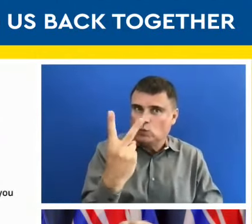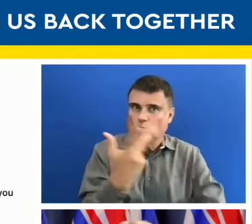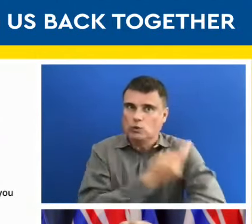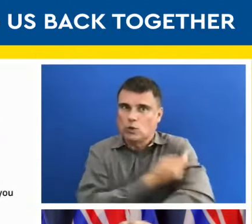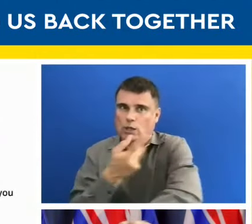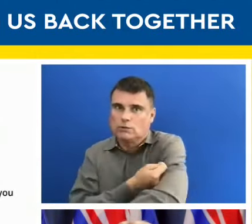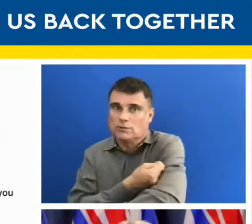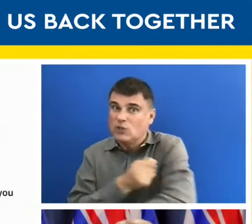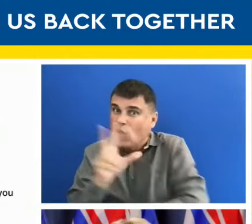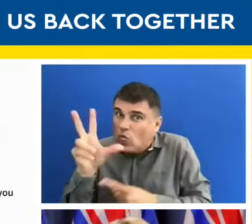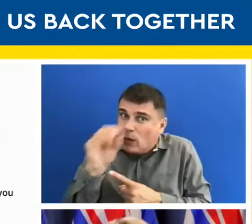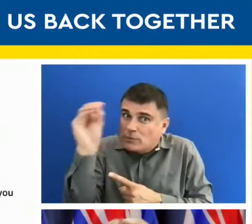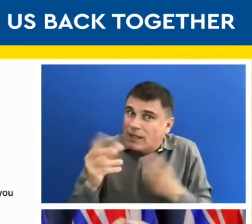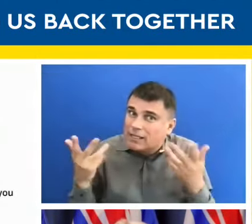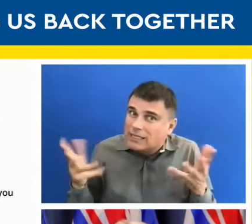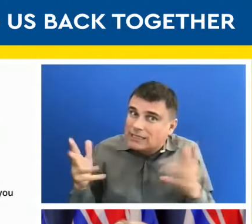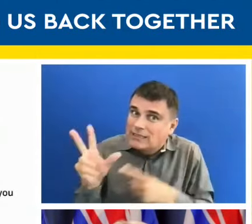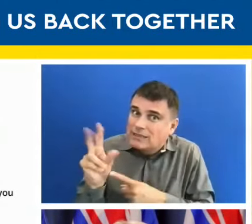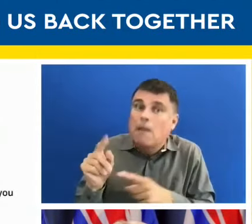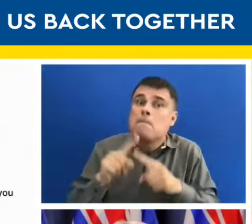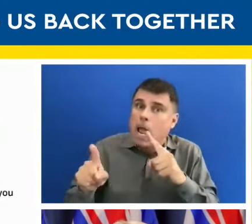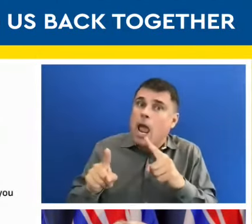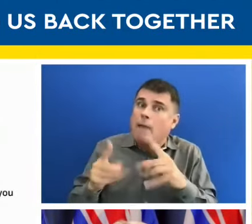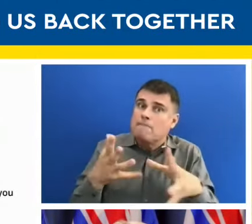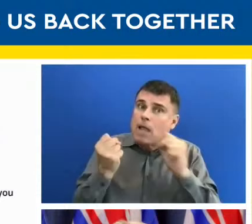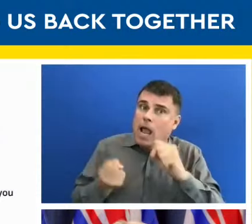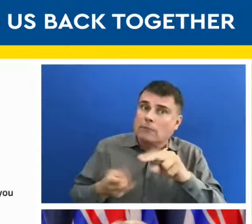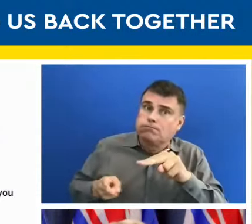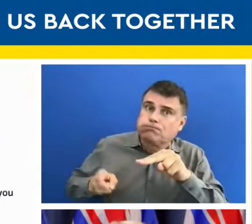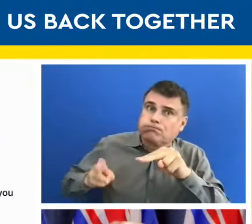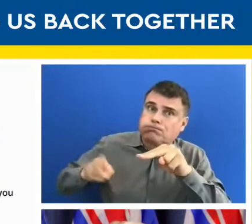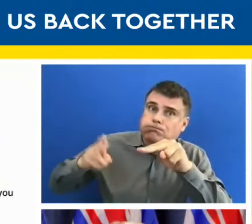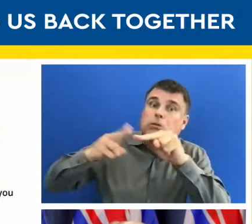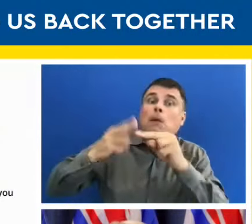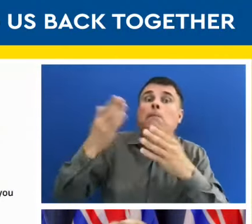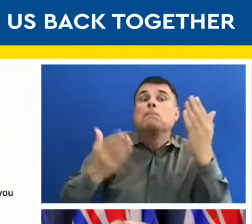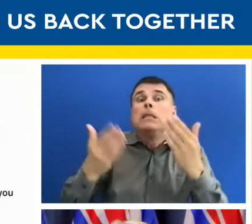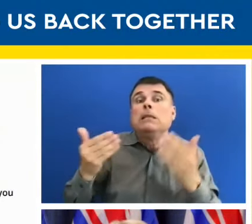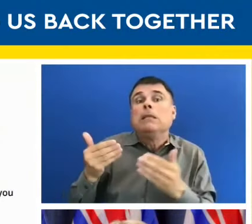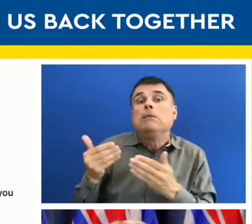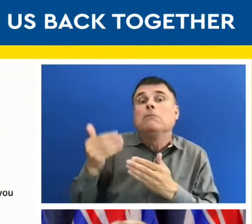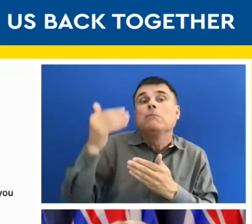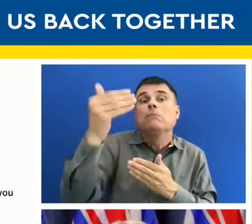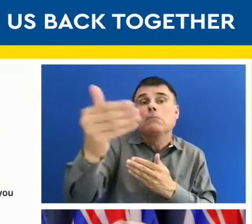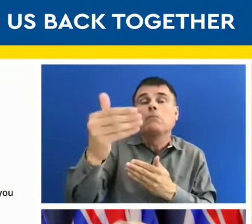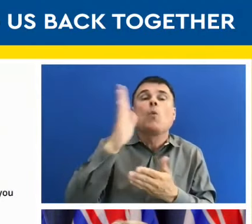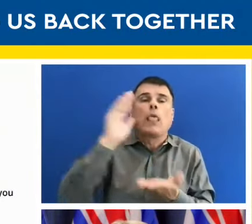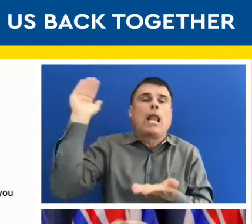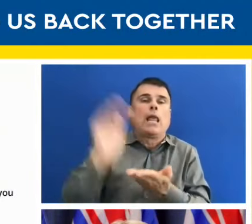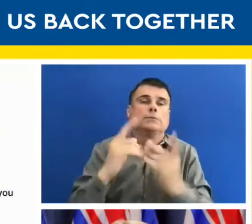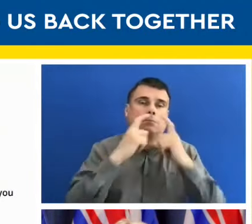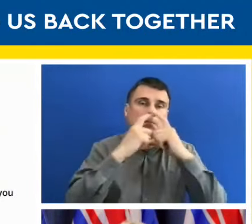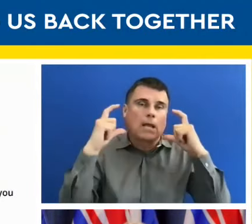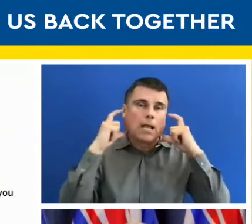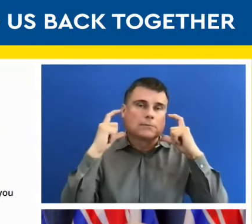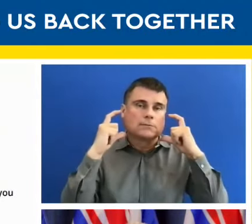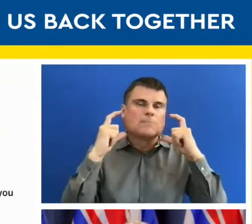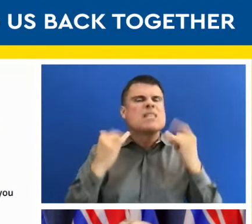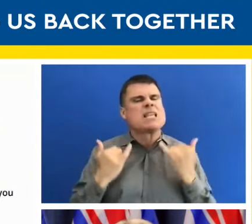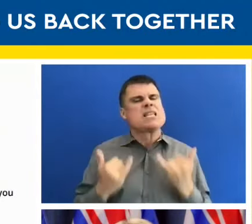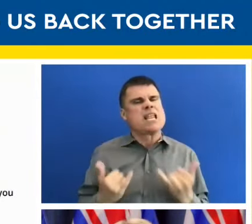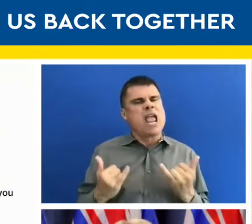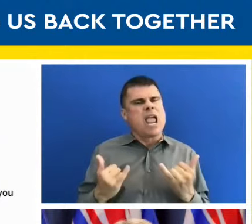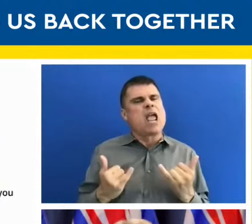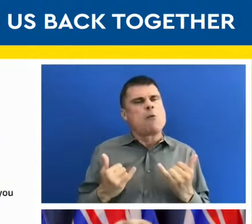weeks, we may be seeing less people wearing masks. But right now, we still will expect most people to be